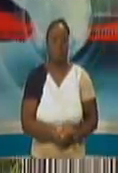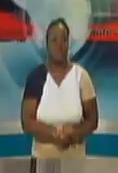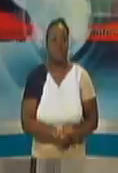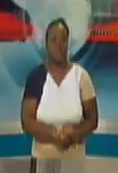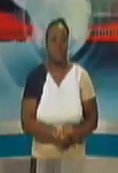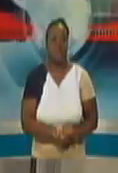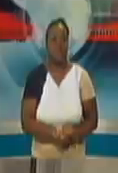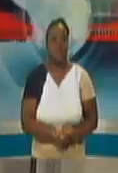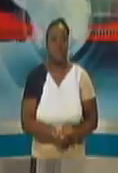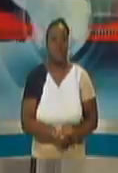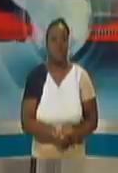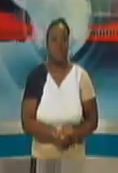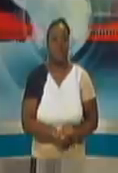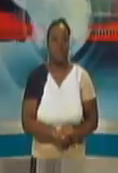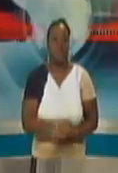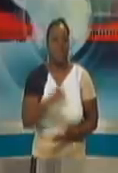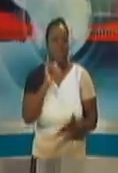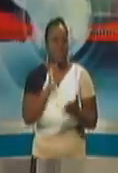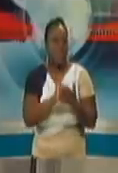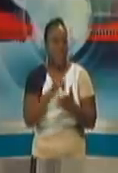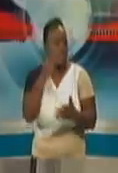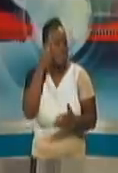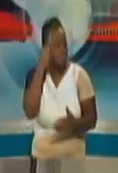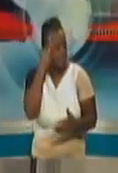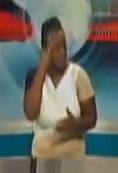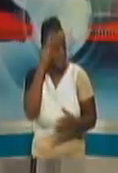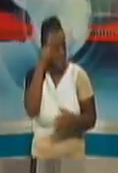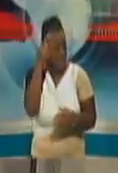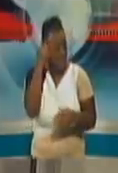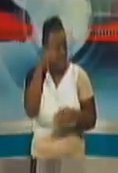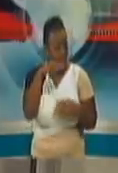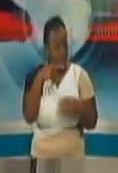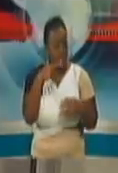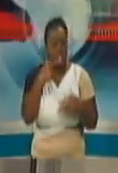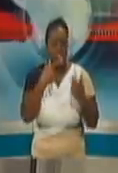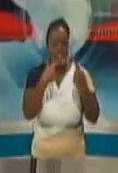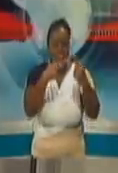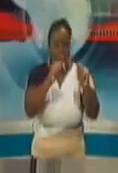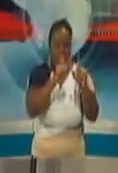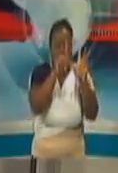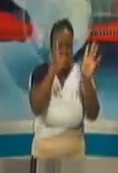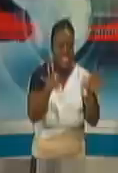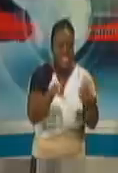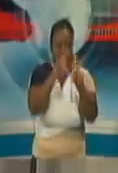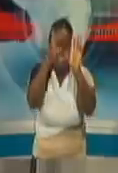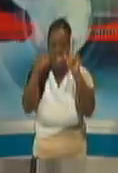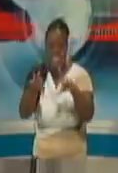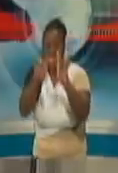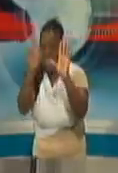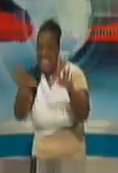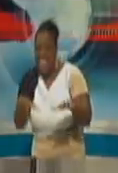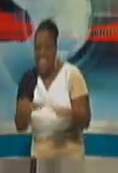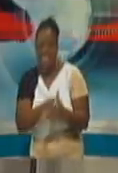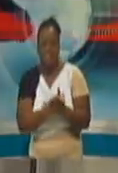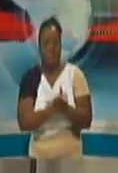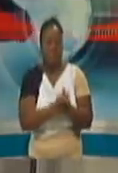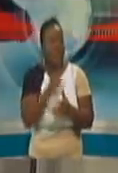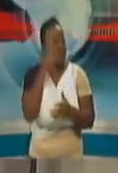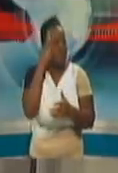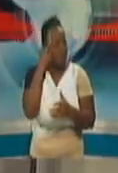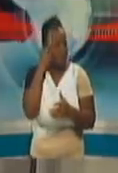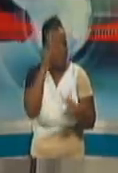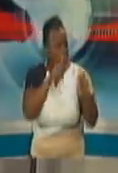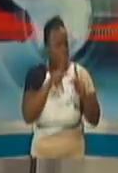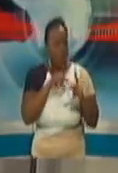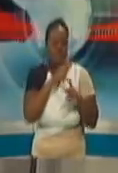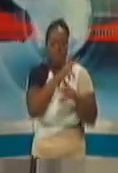I think it's unfortunate. It gives the impression that we don't care about the population.